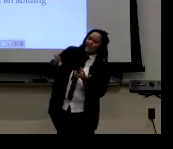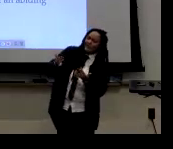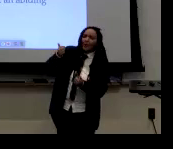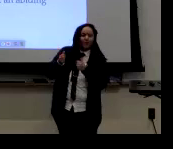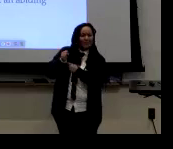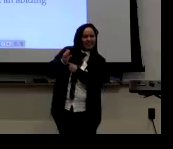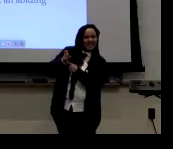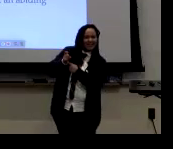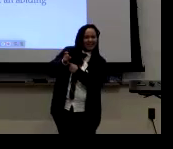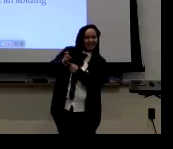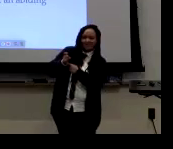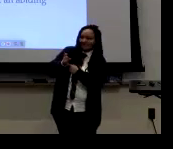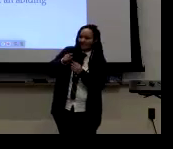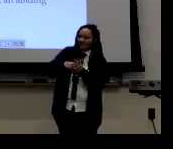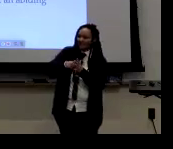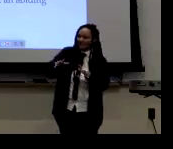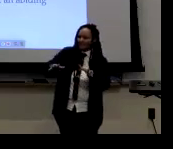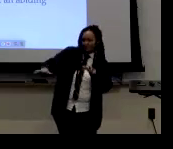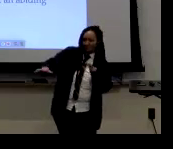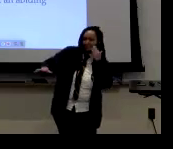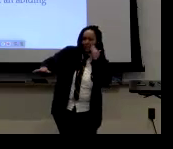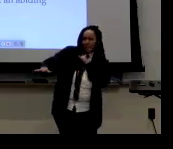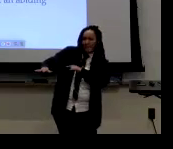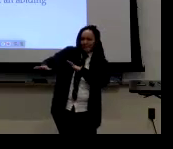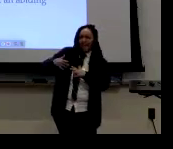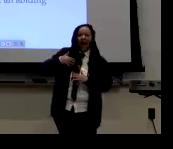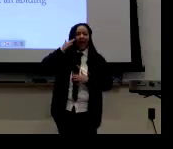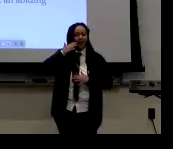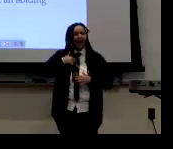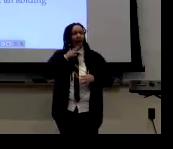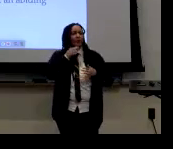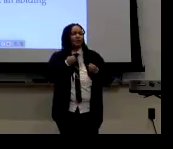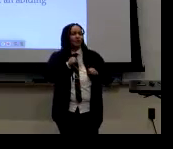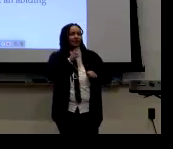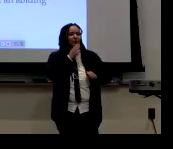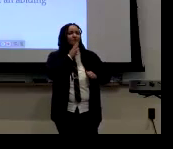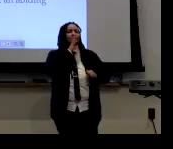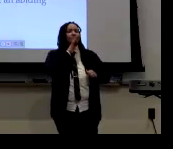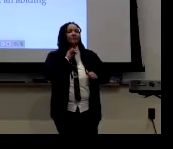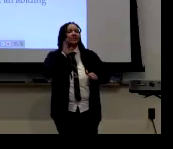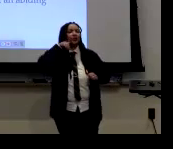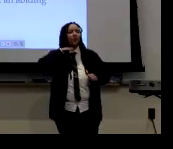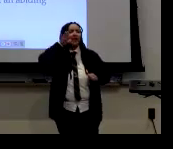mindful of it. And then it's like, what was the gender? What's the gender of your teacher? So.